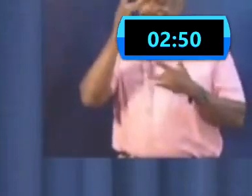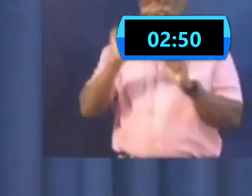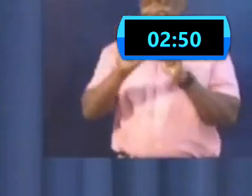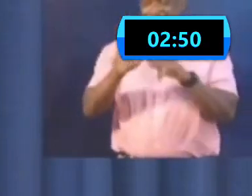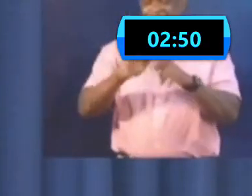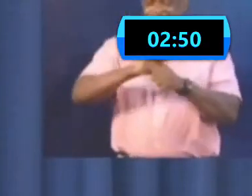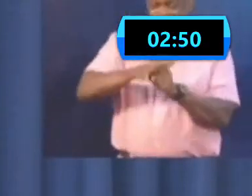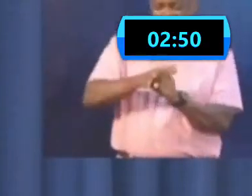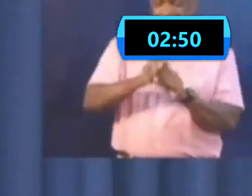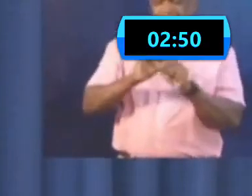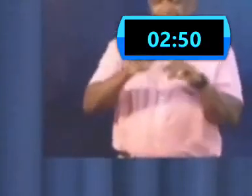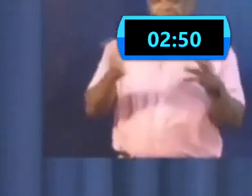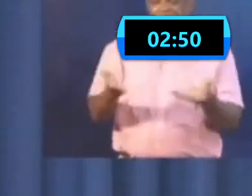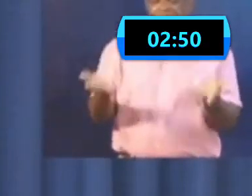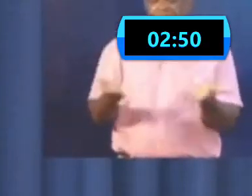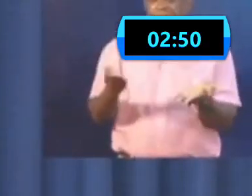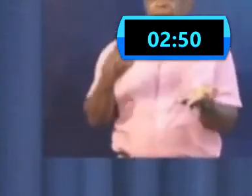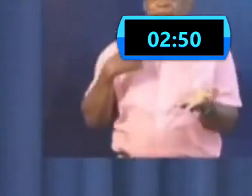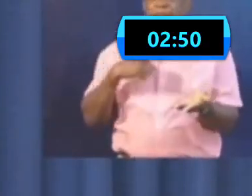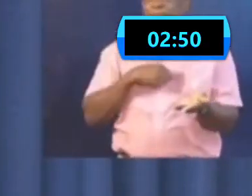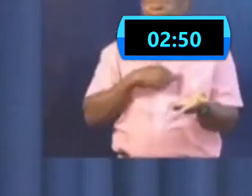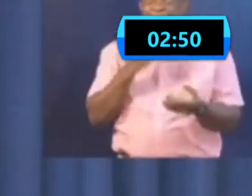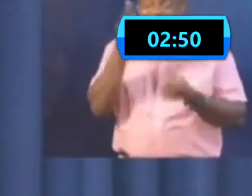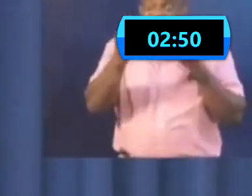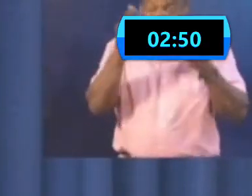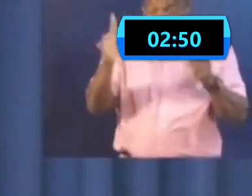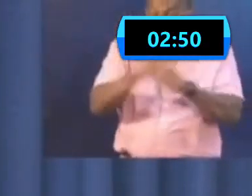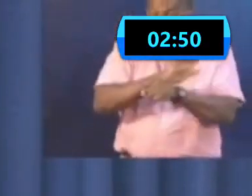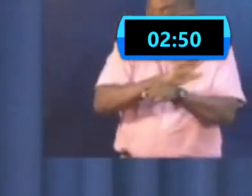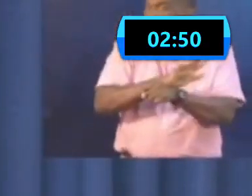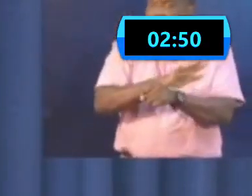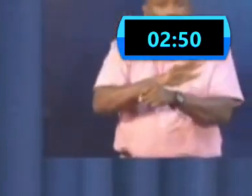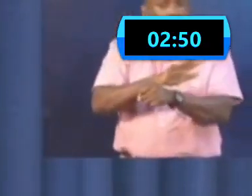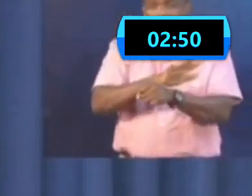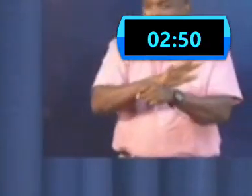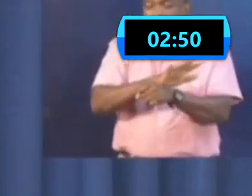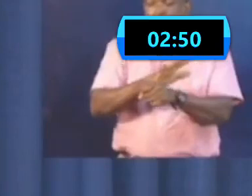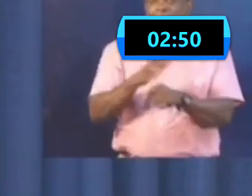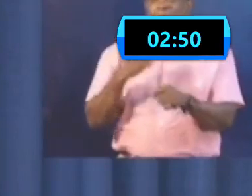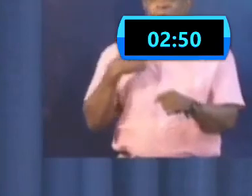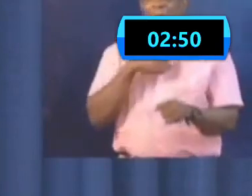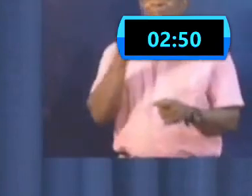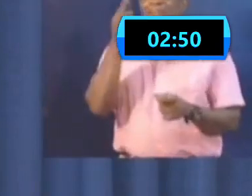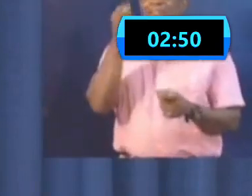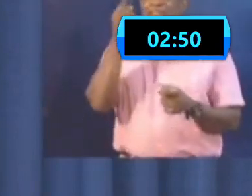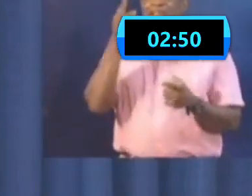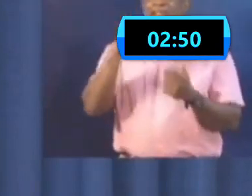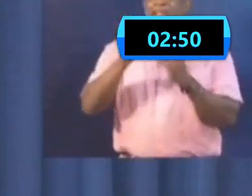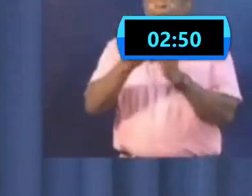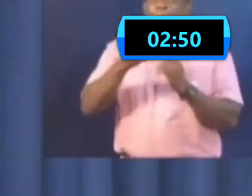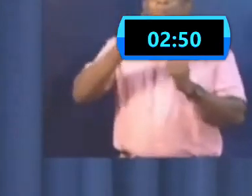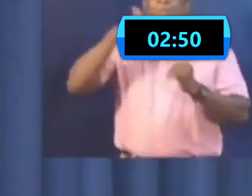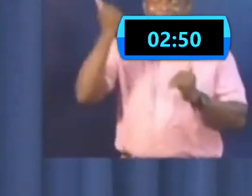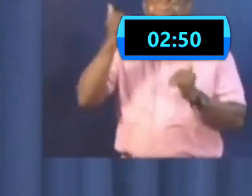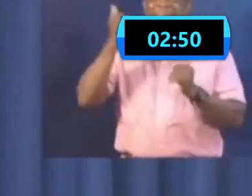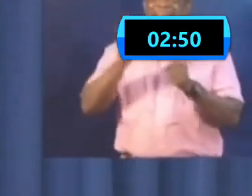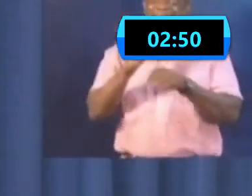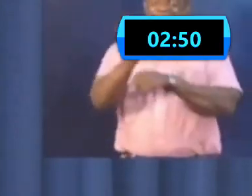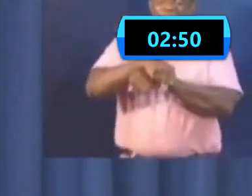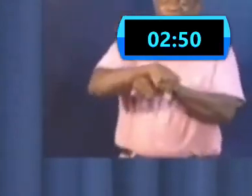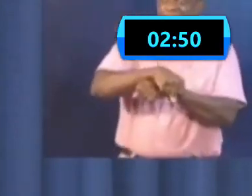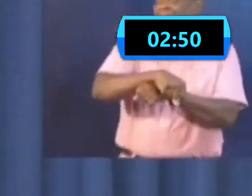effective it will be in bringing, taking people down as you got infected.